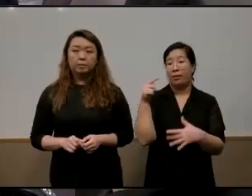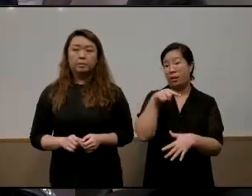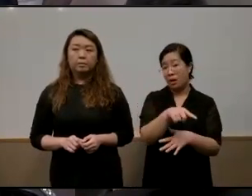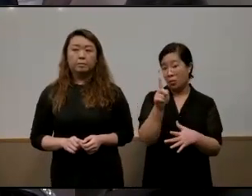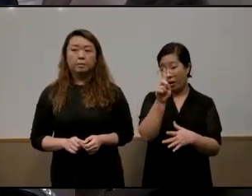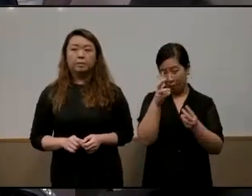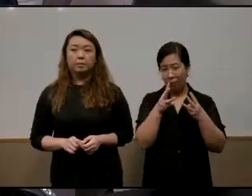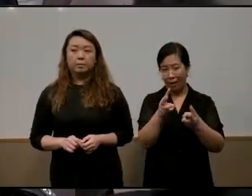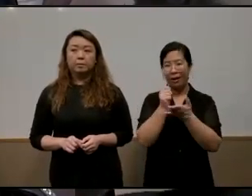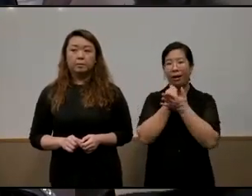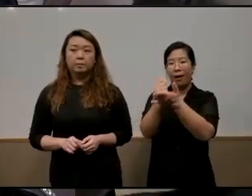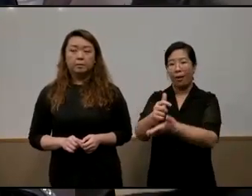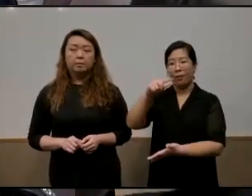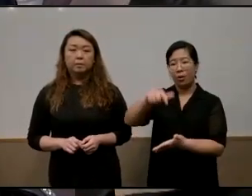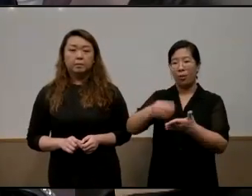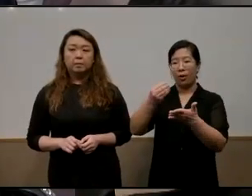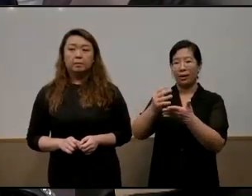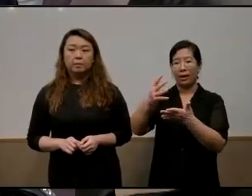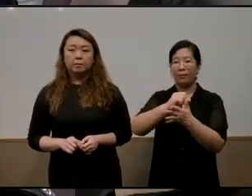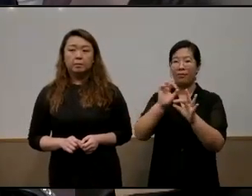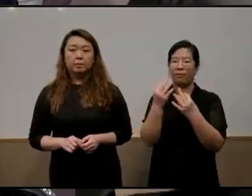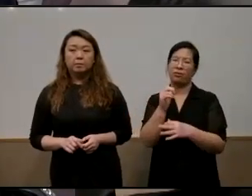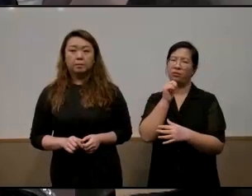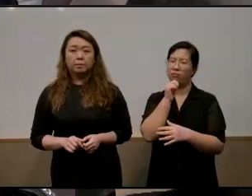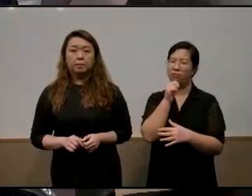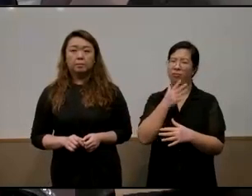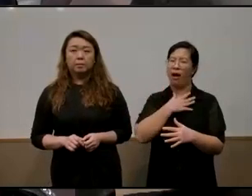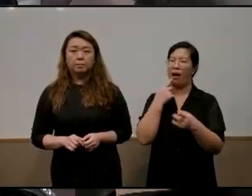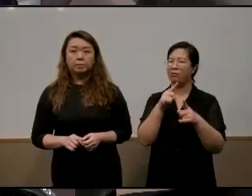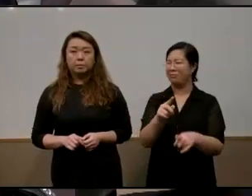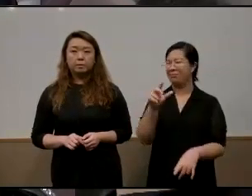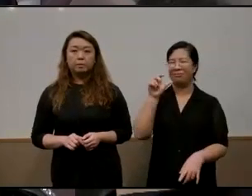low-income families so my answer is no it's not about you know